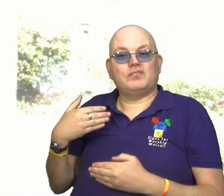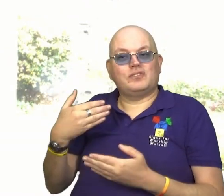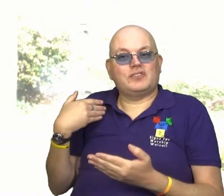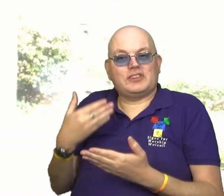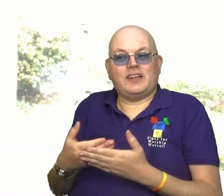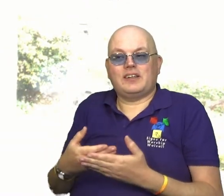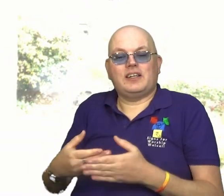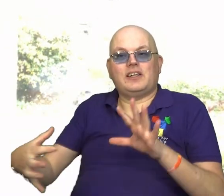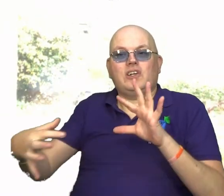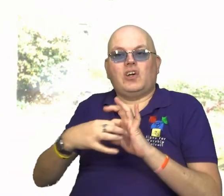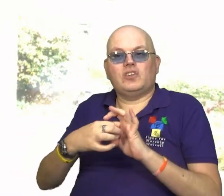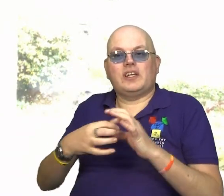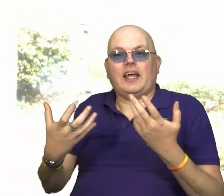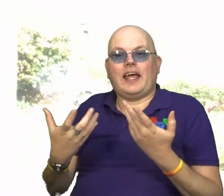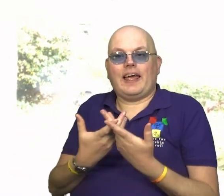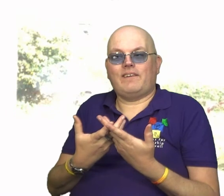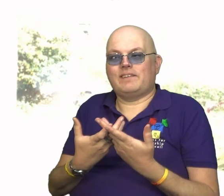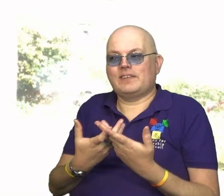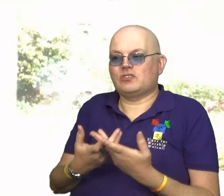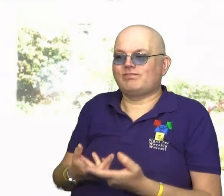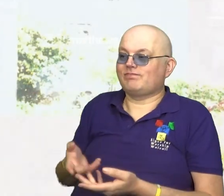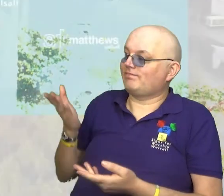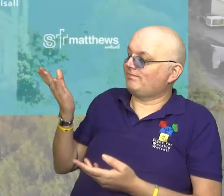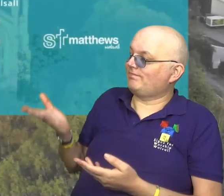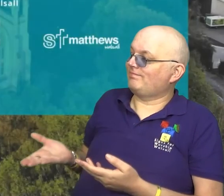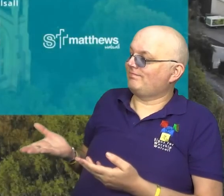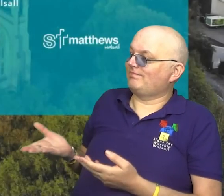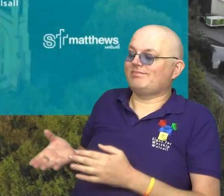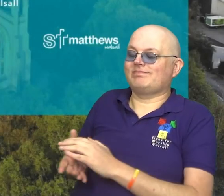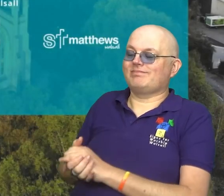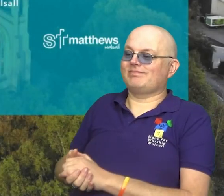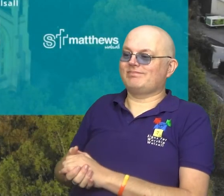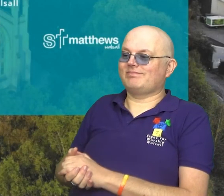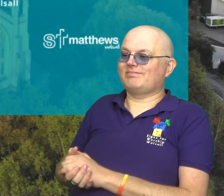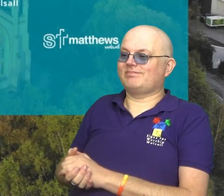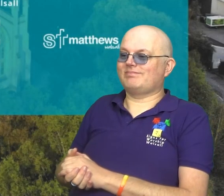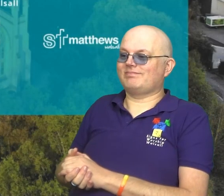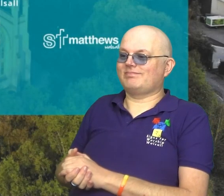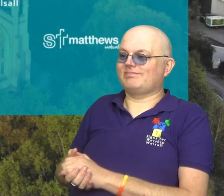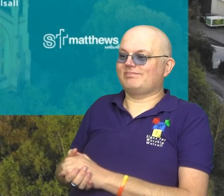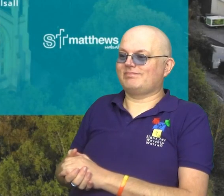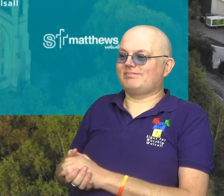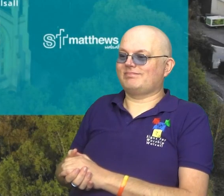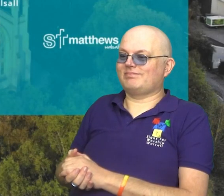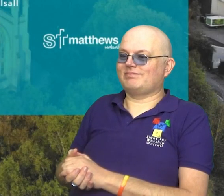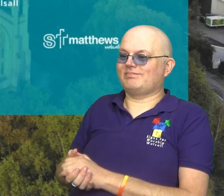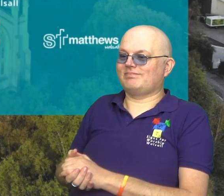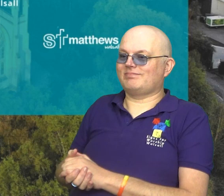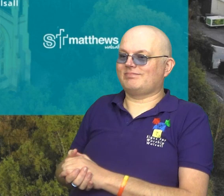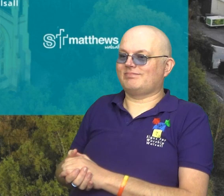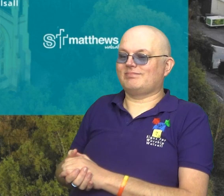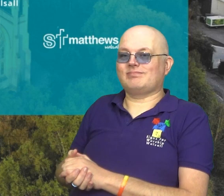you can always contact us at the following stmatthewswalsall.co.uk email addresses